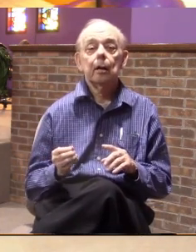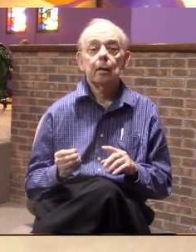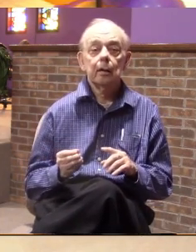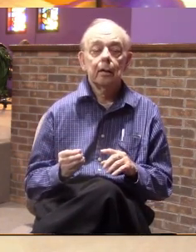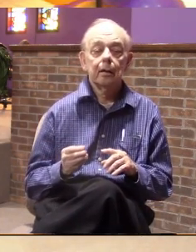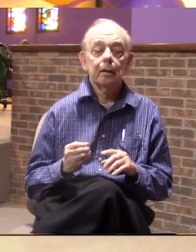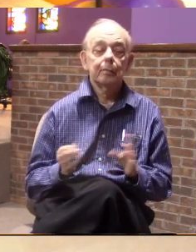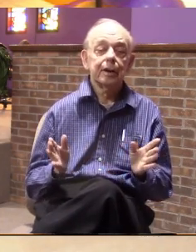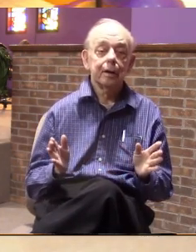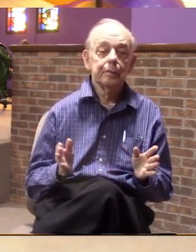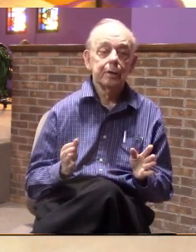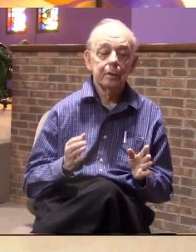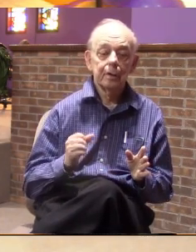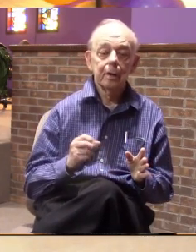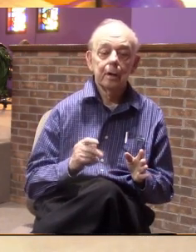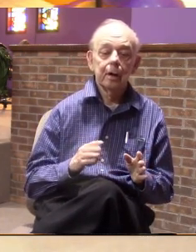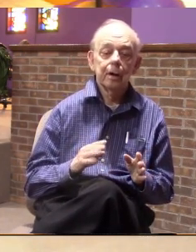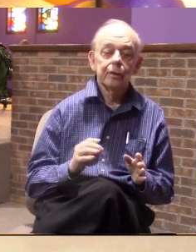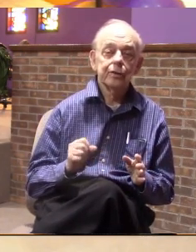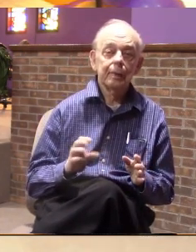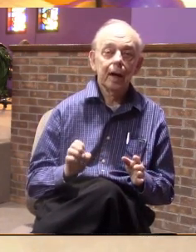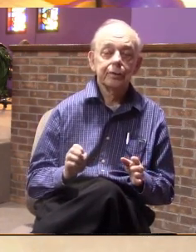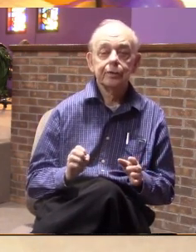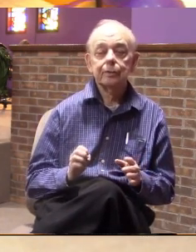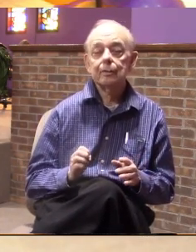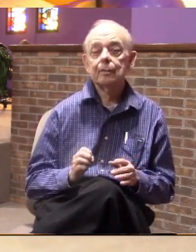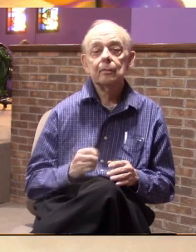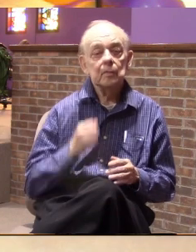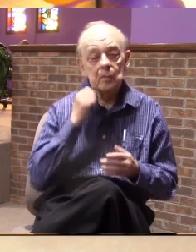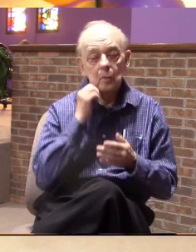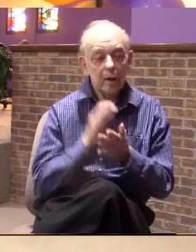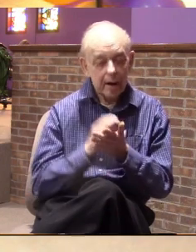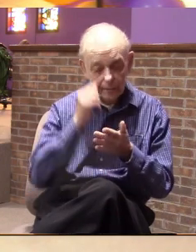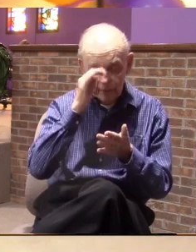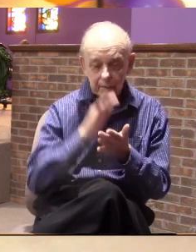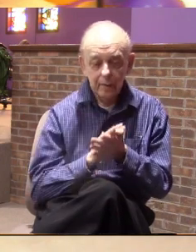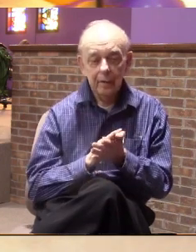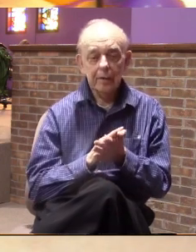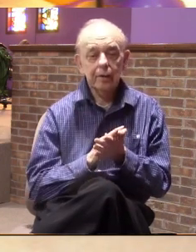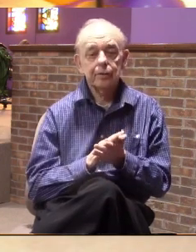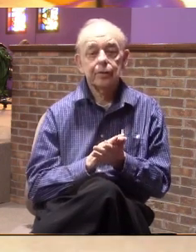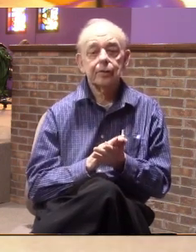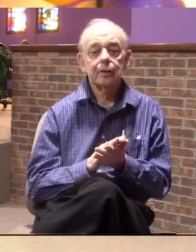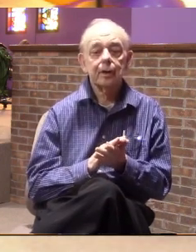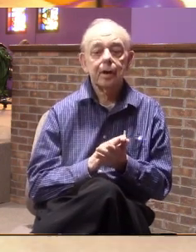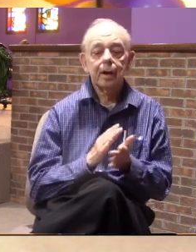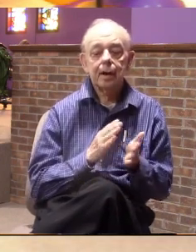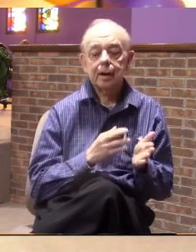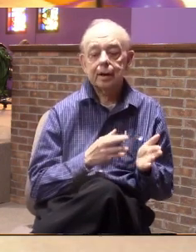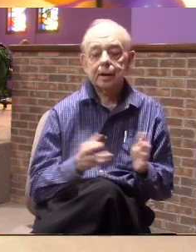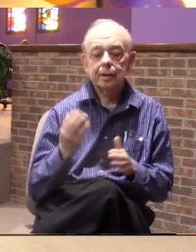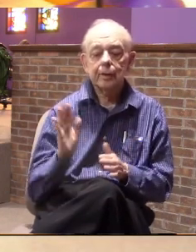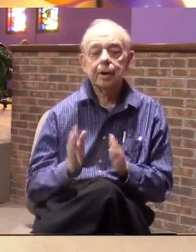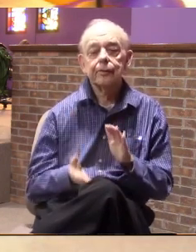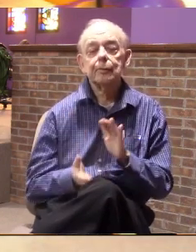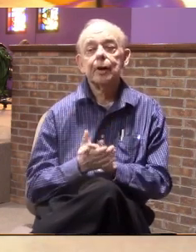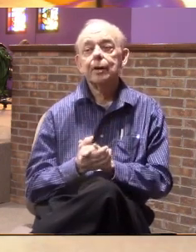your spouse or your husband. Who knows? You know, just preparing you for marriage. Maybe that's what it was.